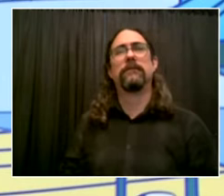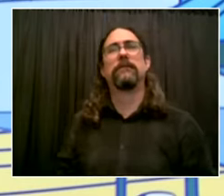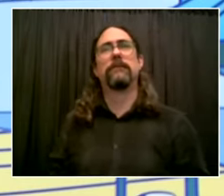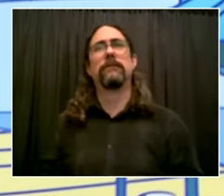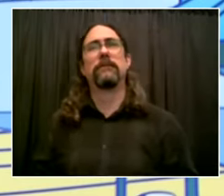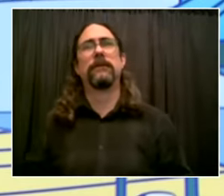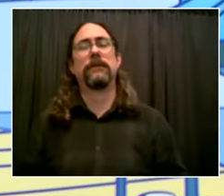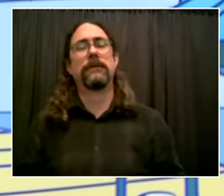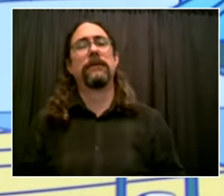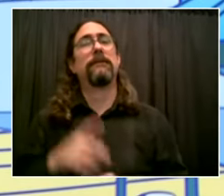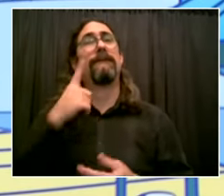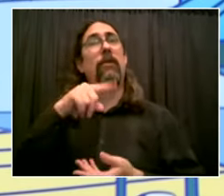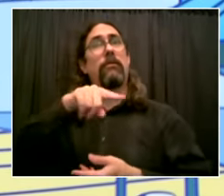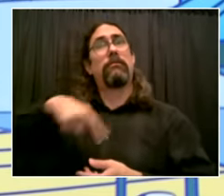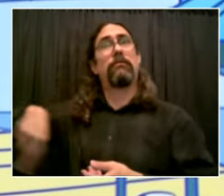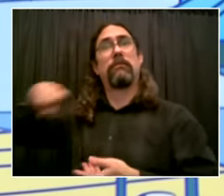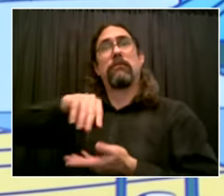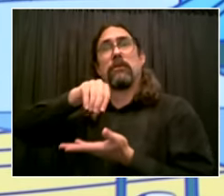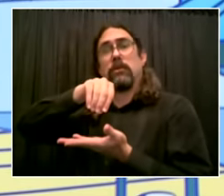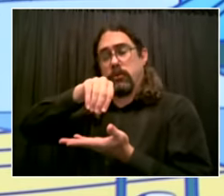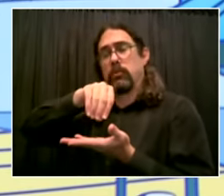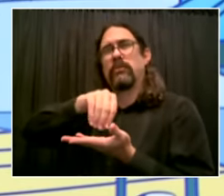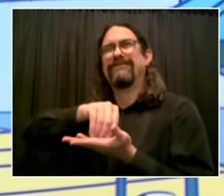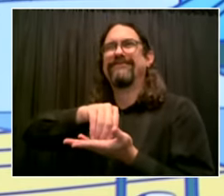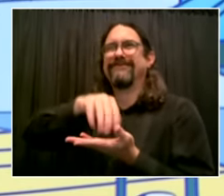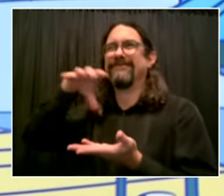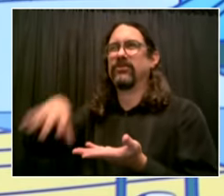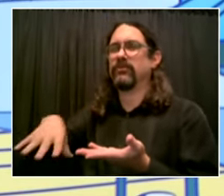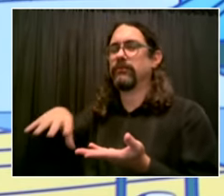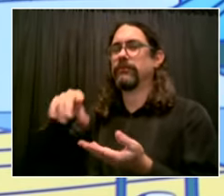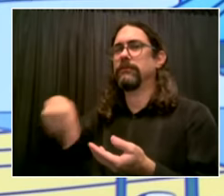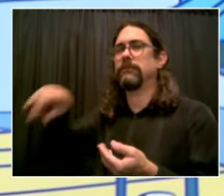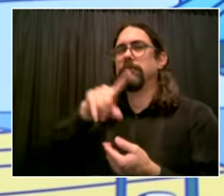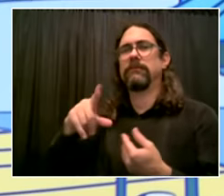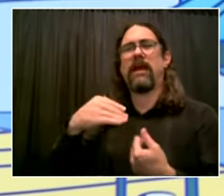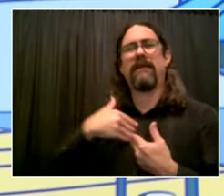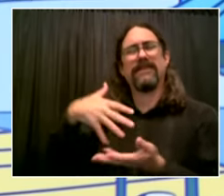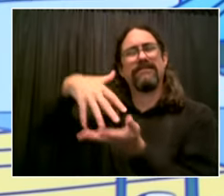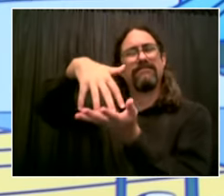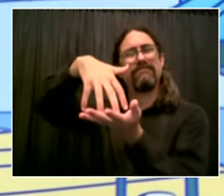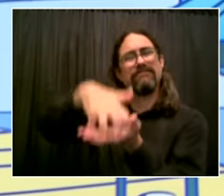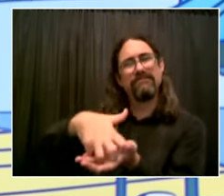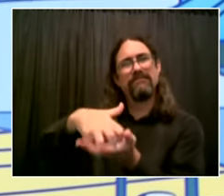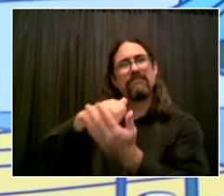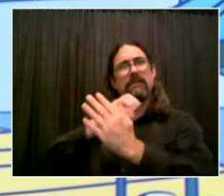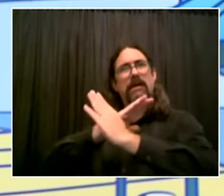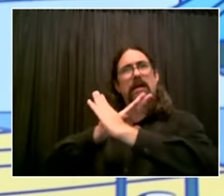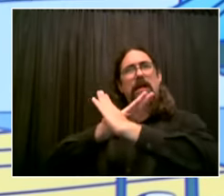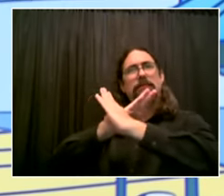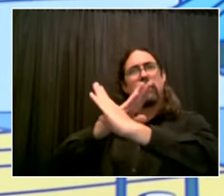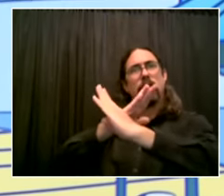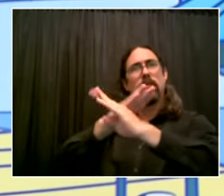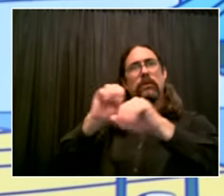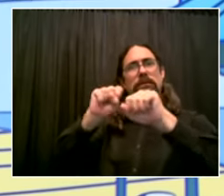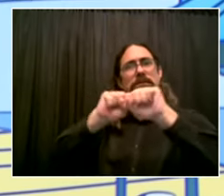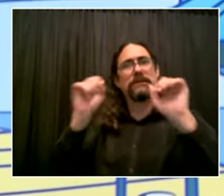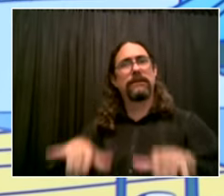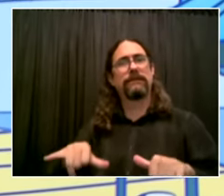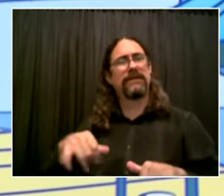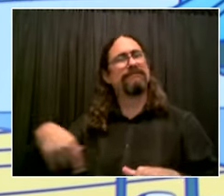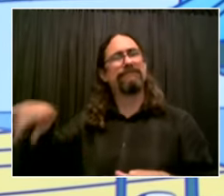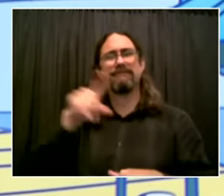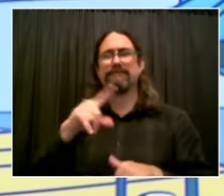immunocompromised would still have a remote option but i'm hearing from the doe that instructors may be brought home